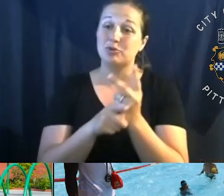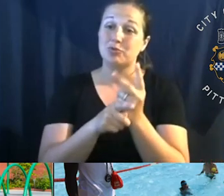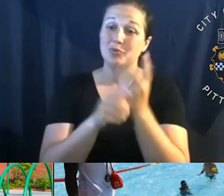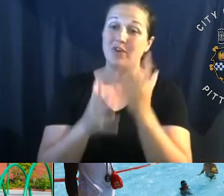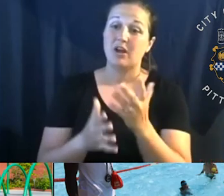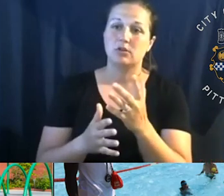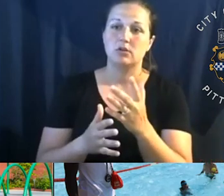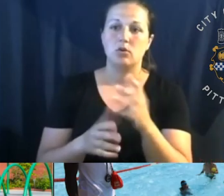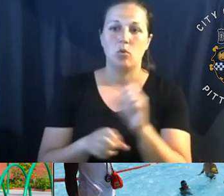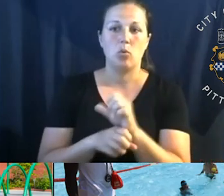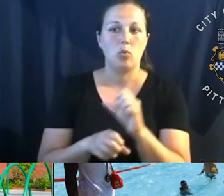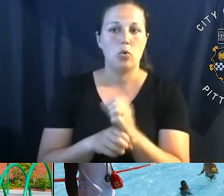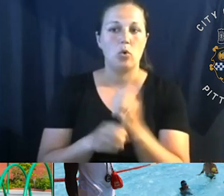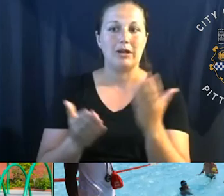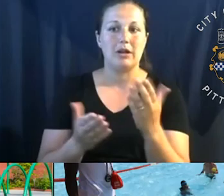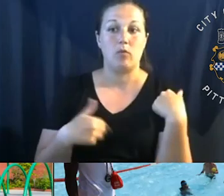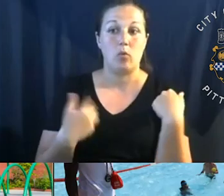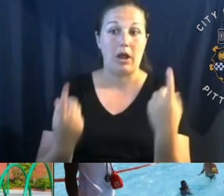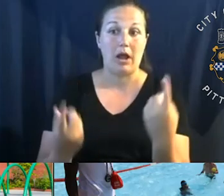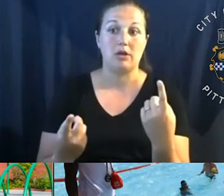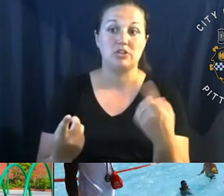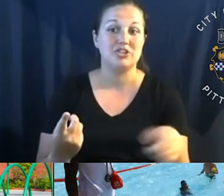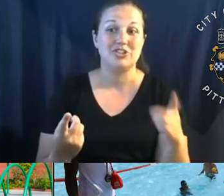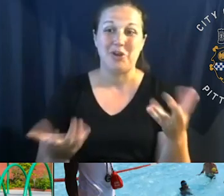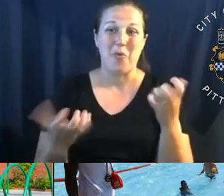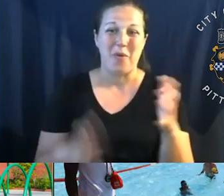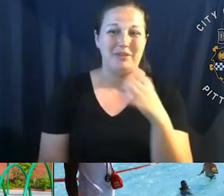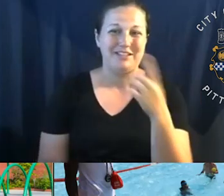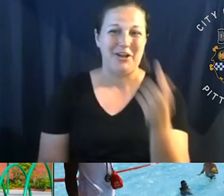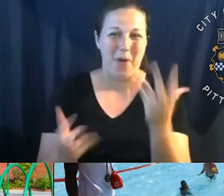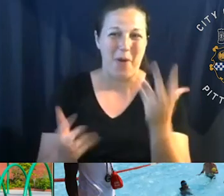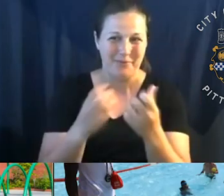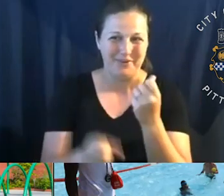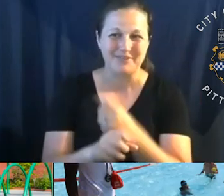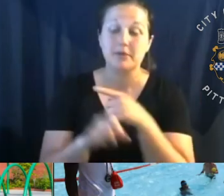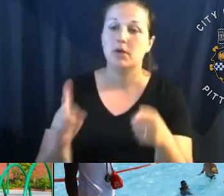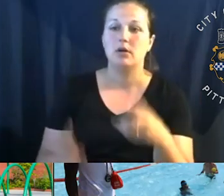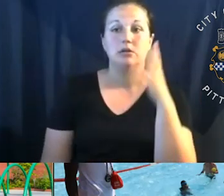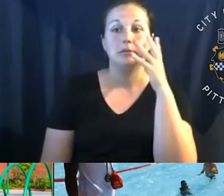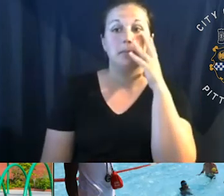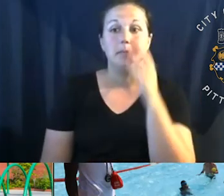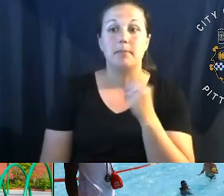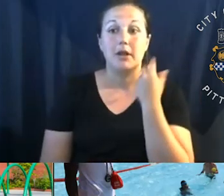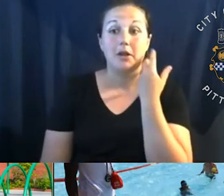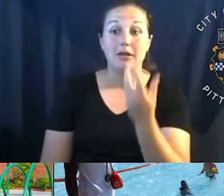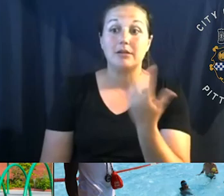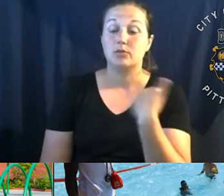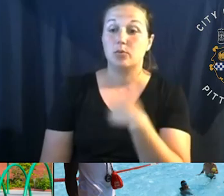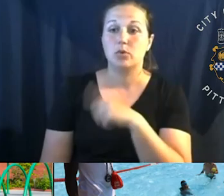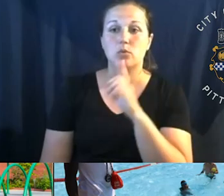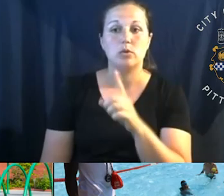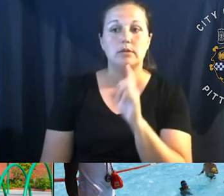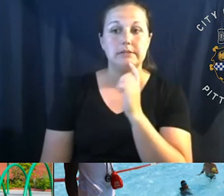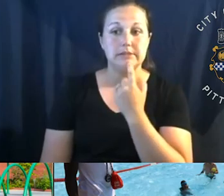some time. She probably wouldn't want me to say how long, but she's extremely experienced. And we take the, the training and certification